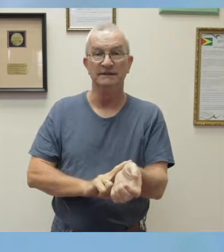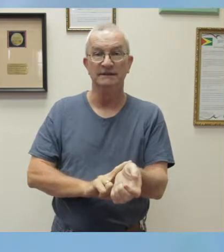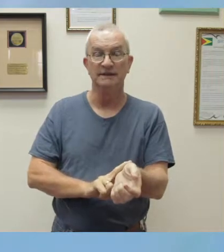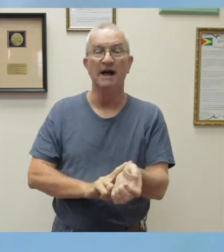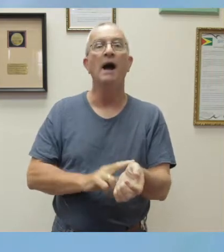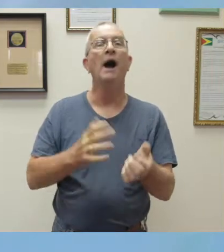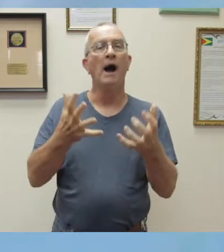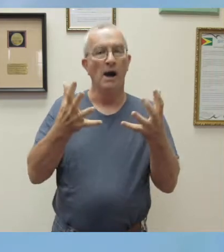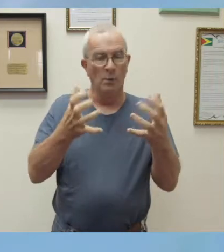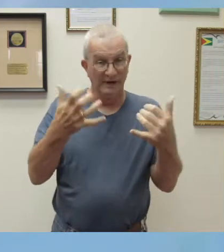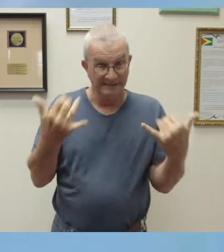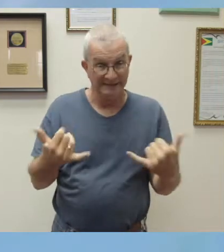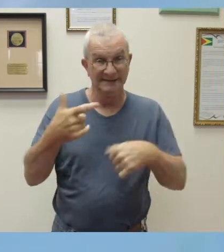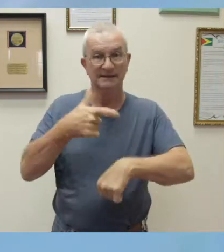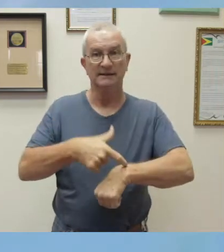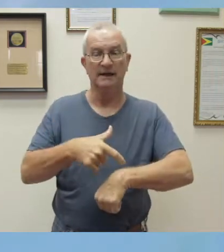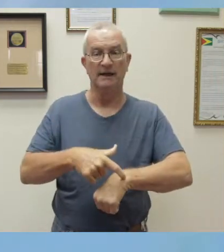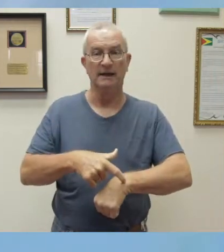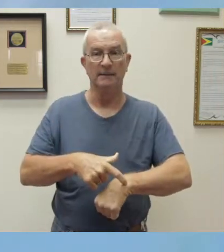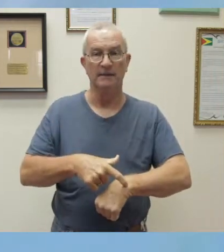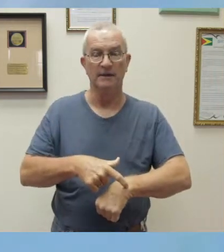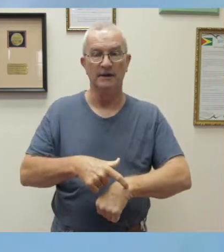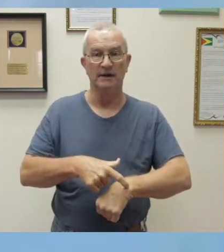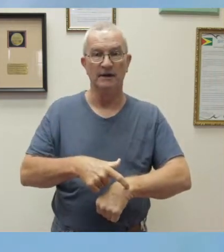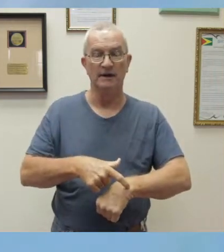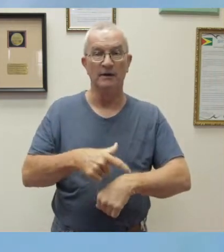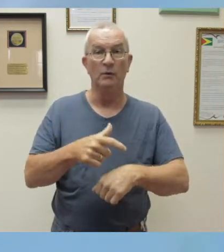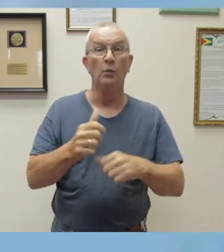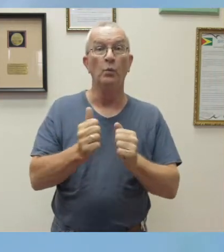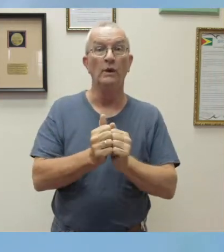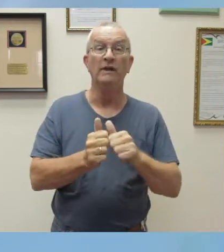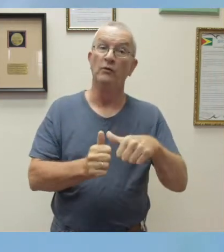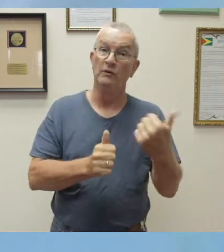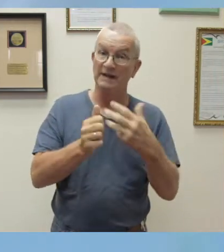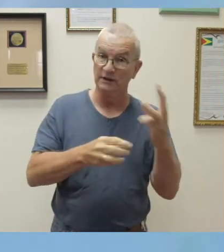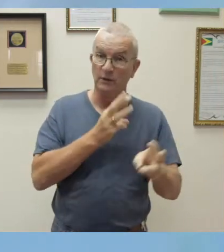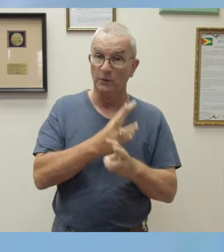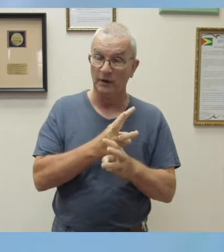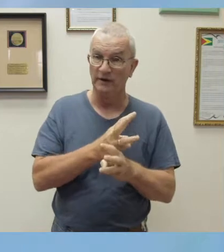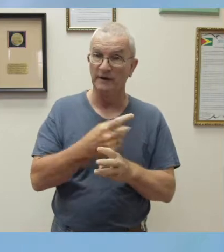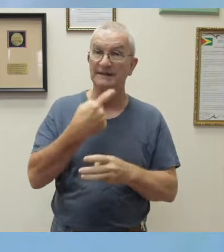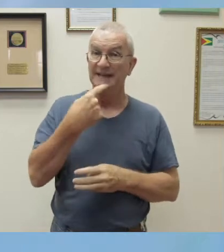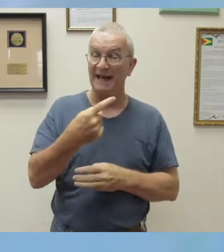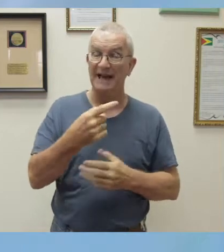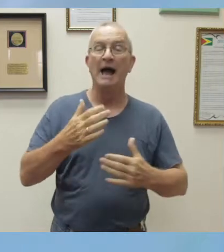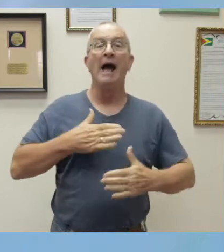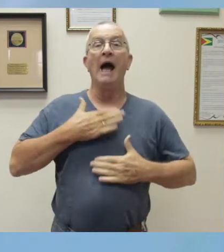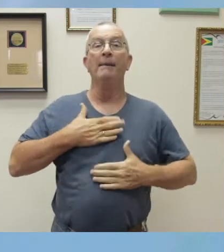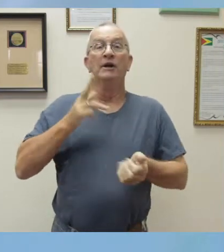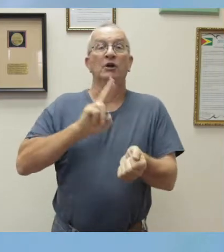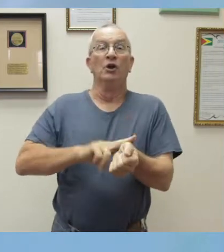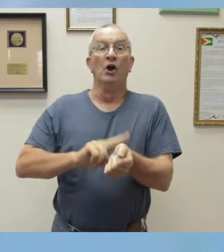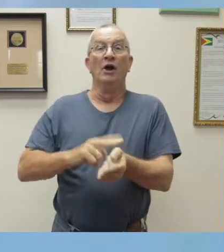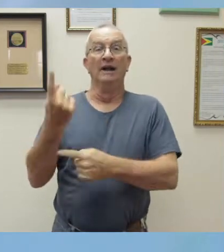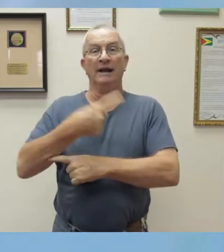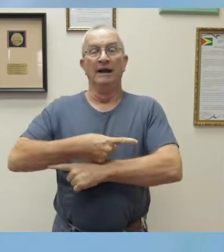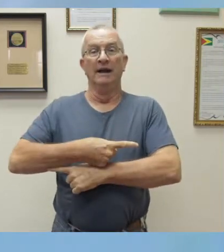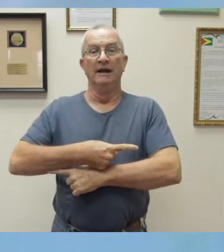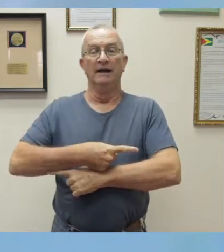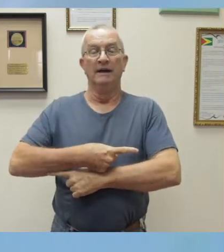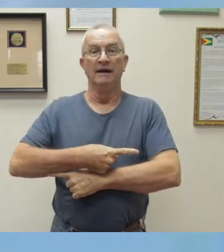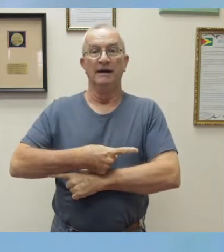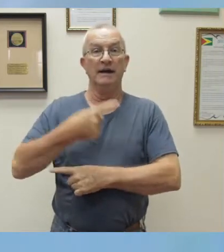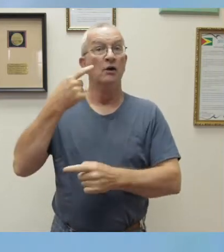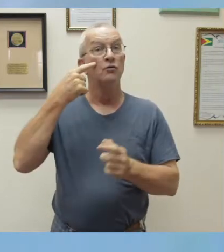opportunity with the rest of the world to say Happy Nurses Day in recognition